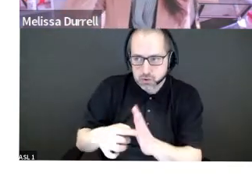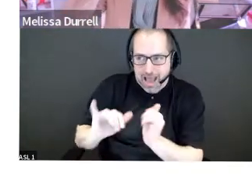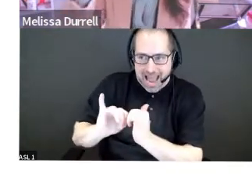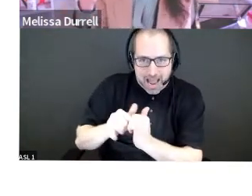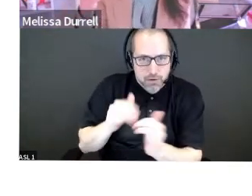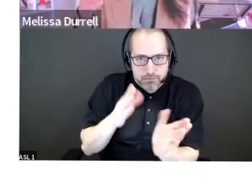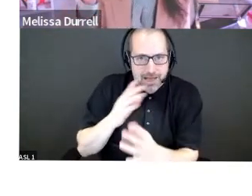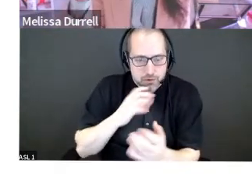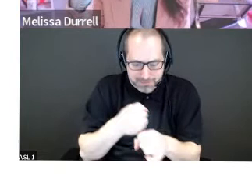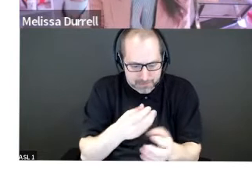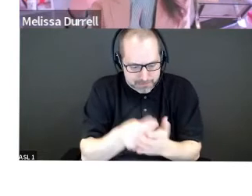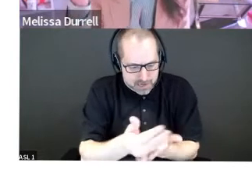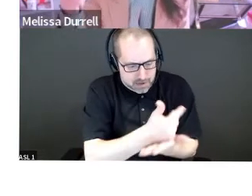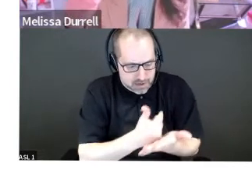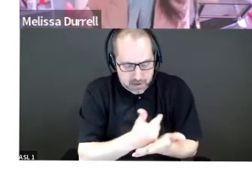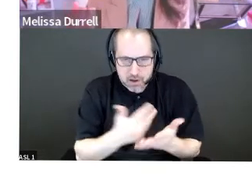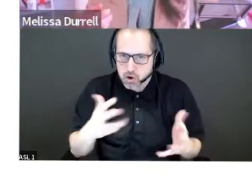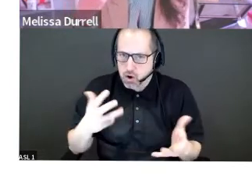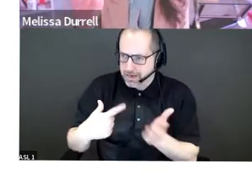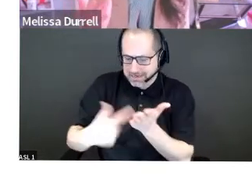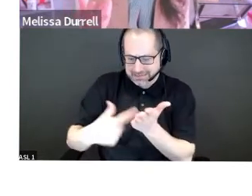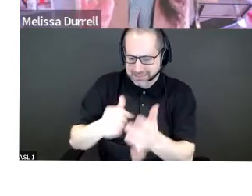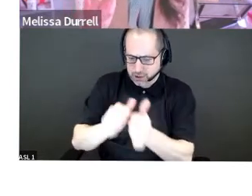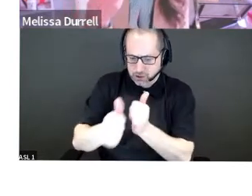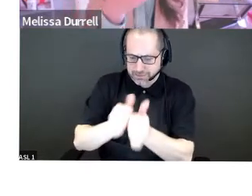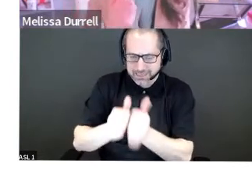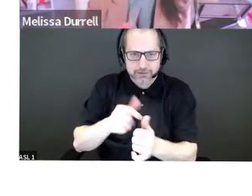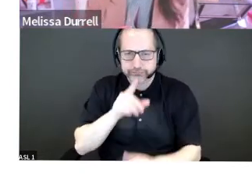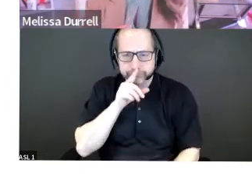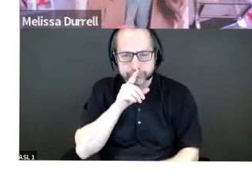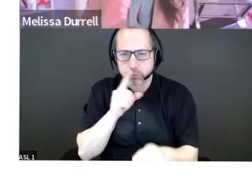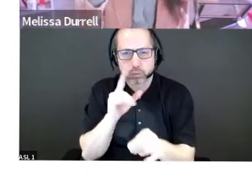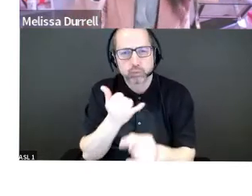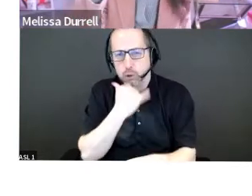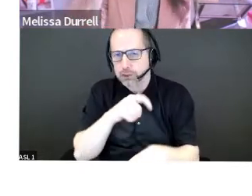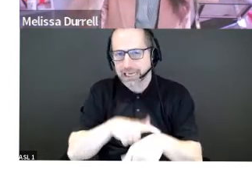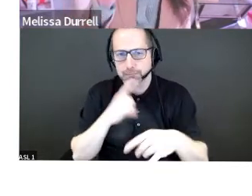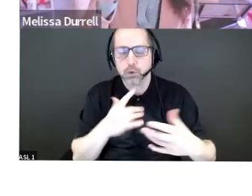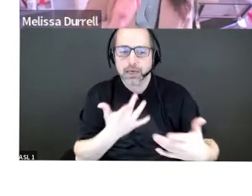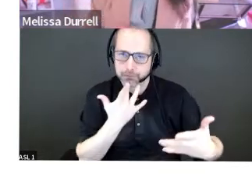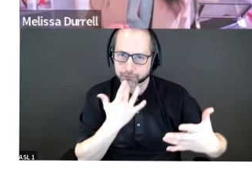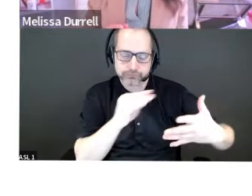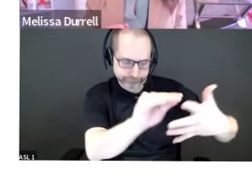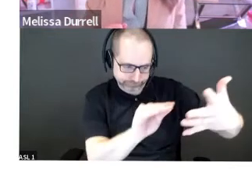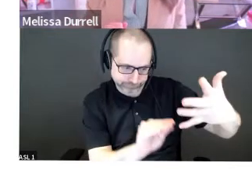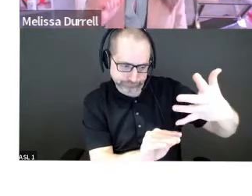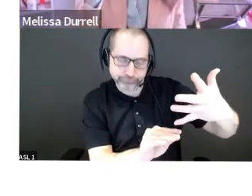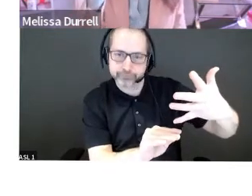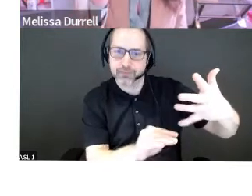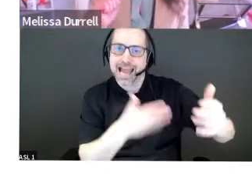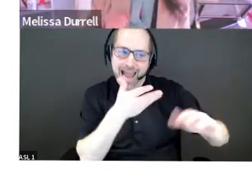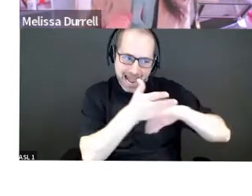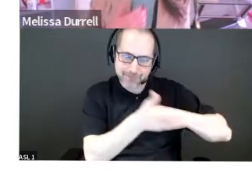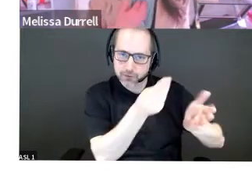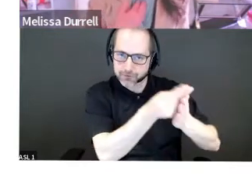can't, I can't actually come up with, uh, intelligent answers or be able to understand what you're trying to tell me. So competition slide comes after